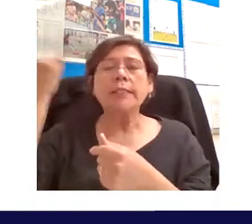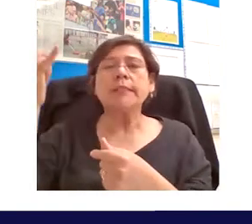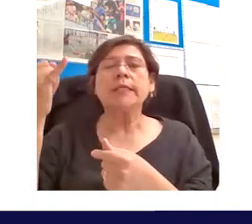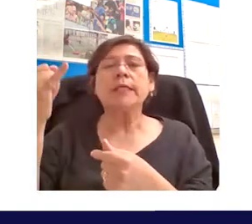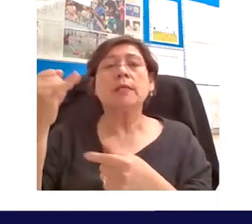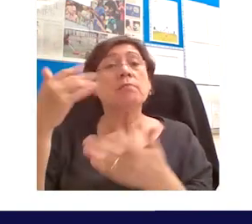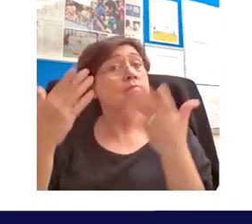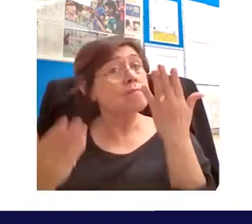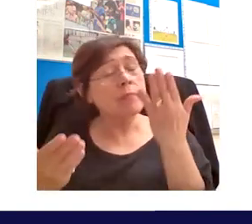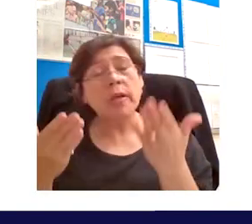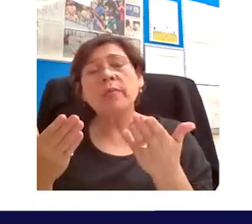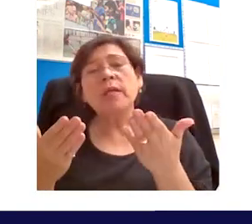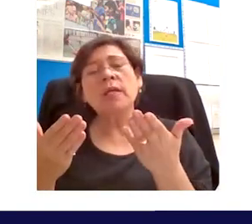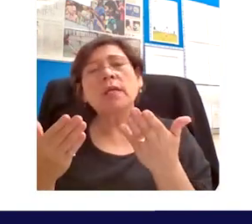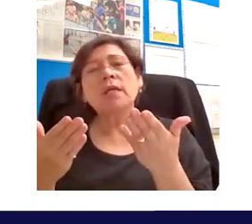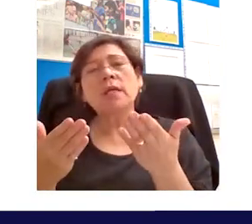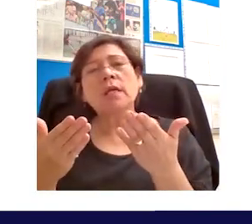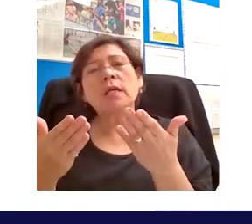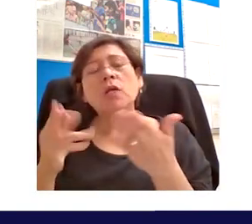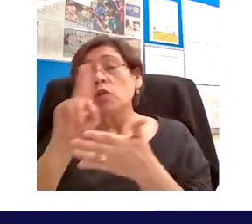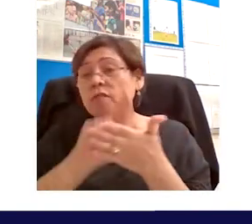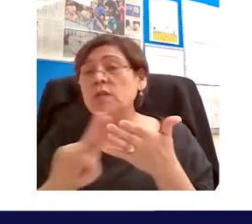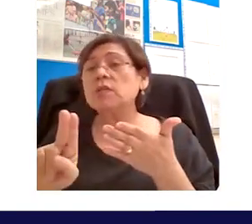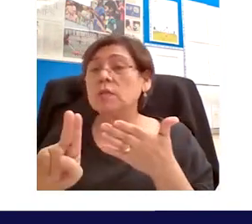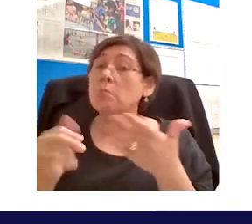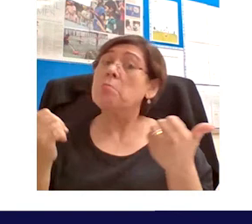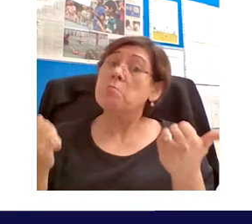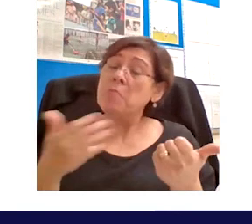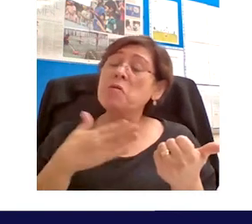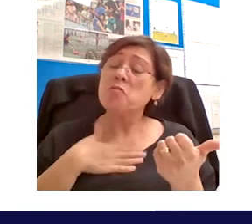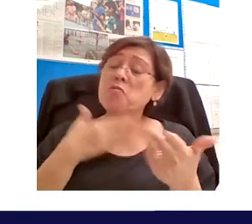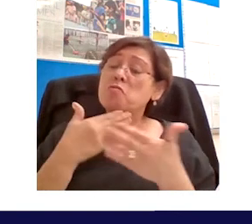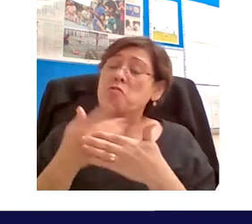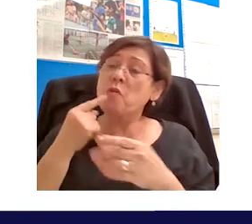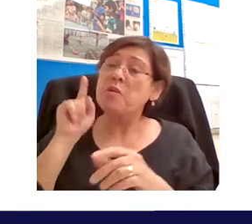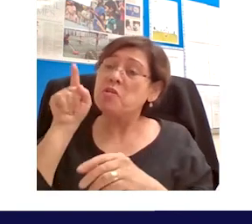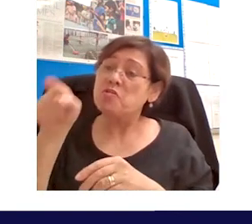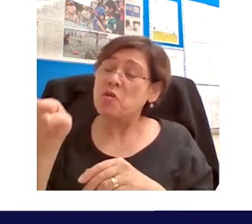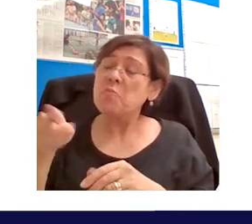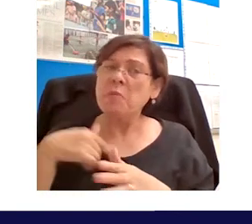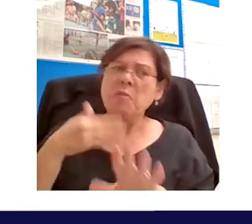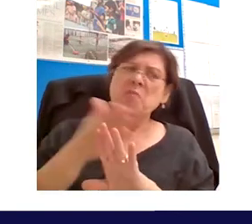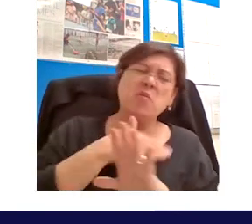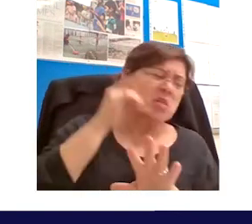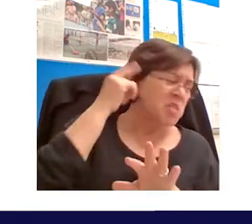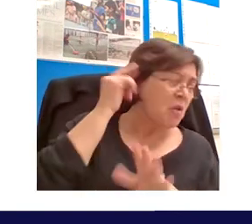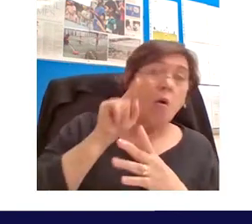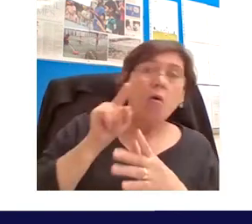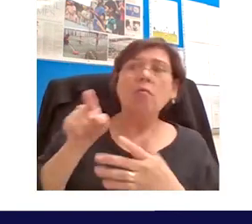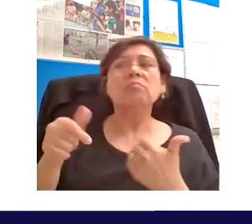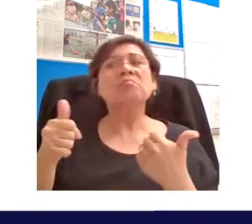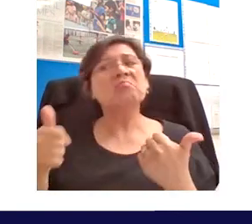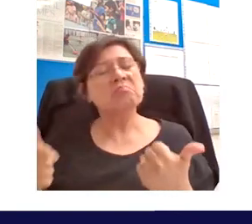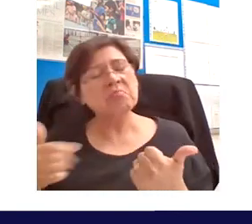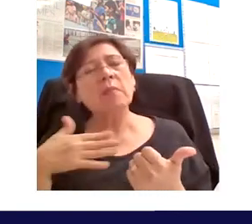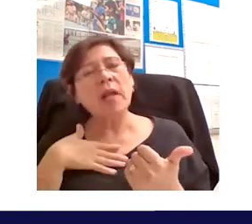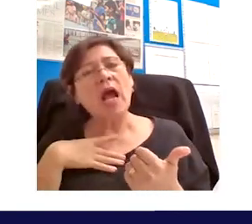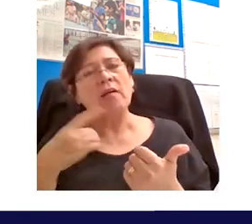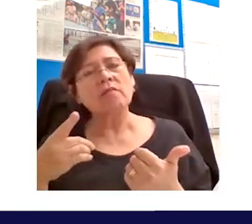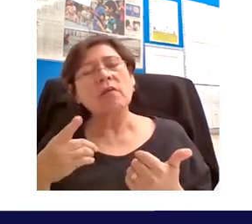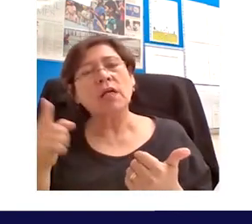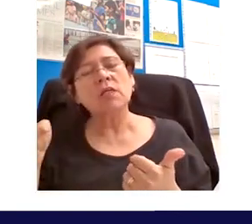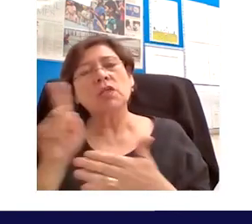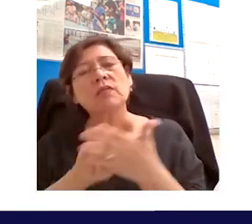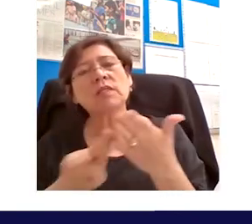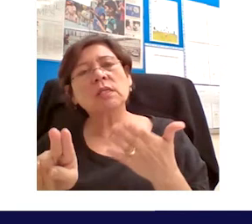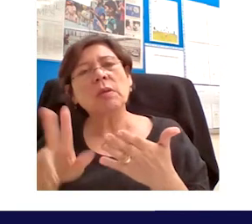maybe university is uh the right place for them maybe this is an environment in which they can thrive maybe despite what they hear about